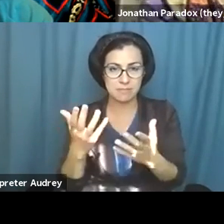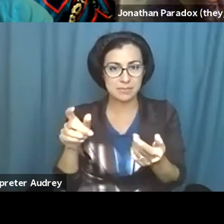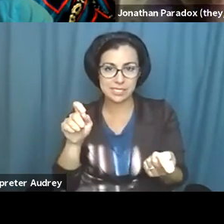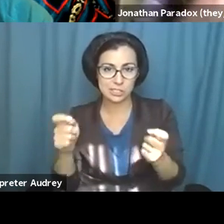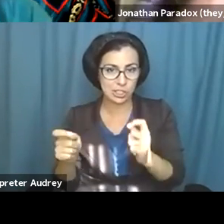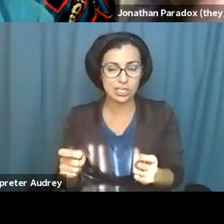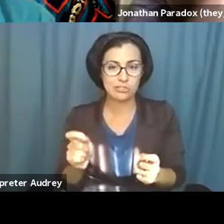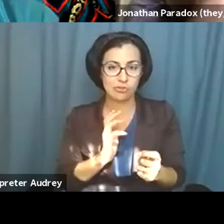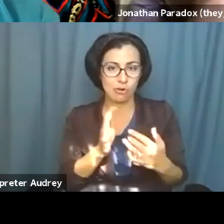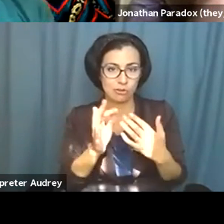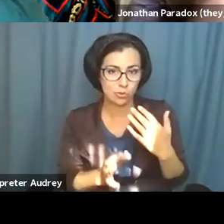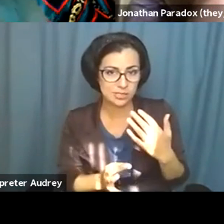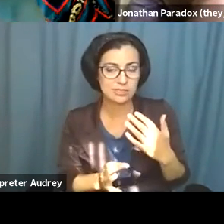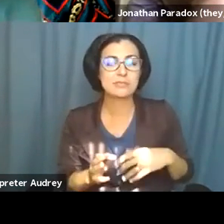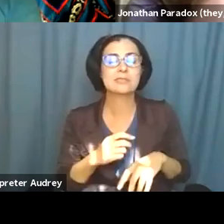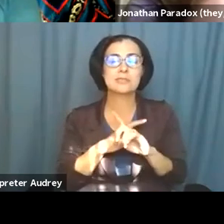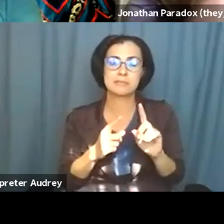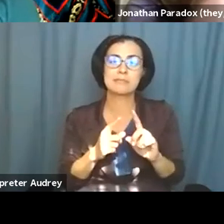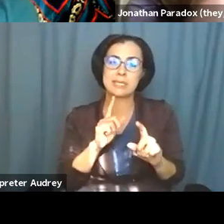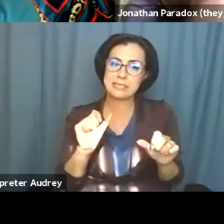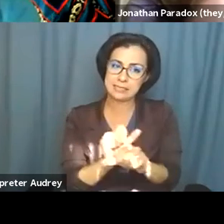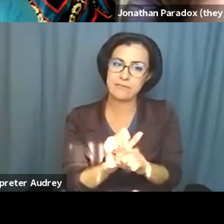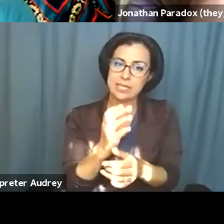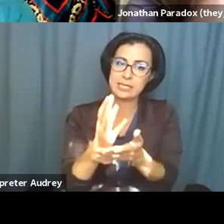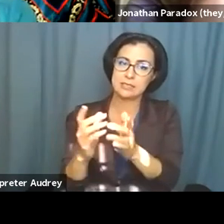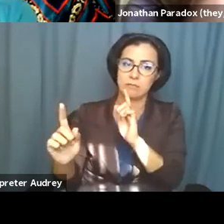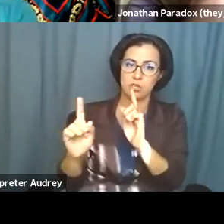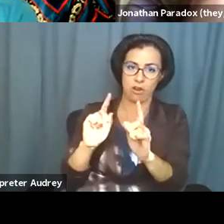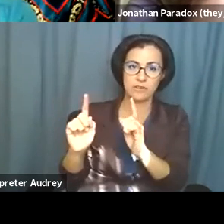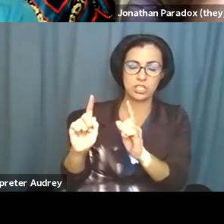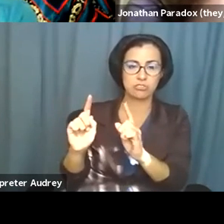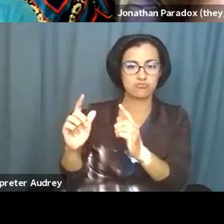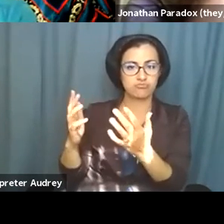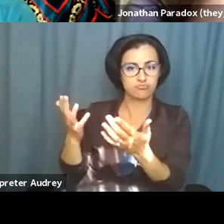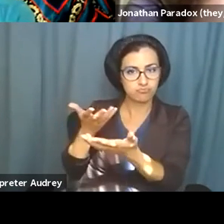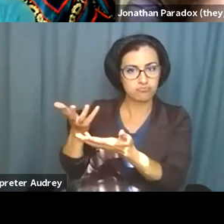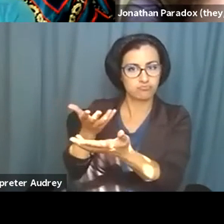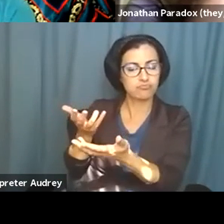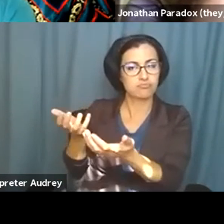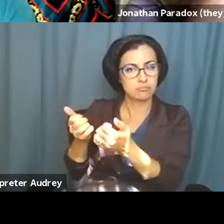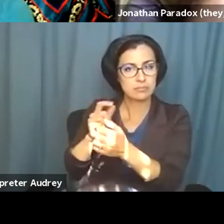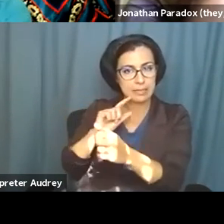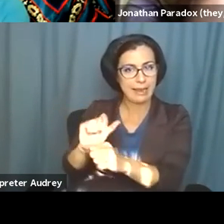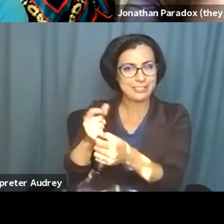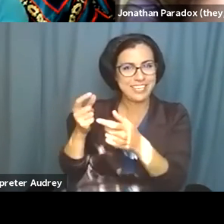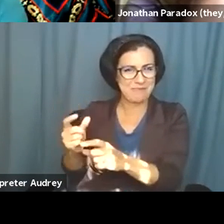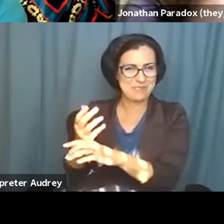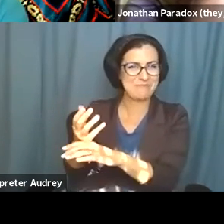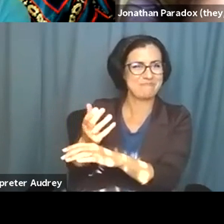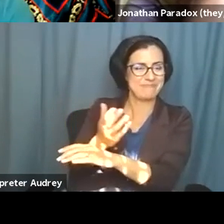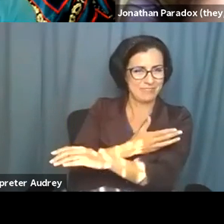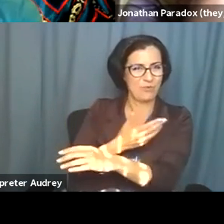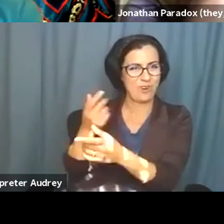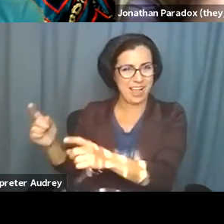differently. Um, but there definitely was some conversation, some, some actual conversation that took place to make sure we handled